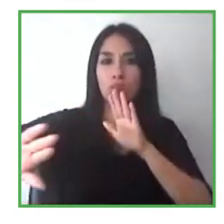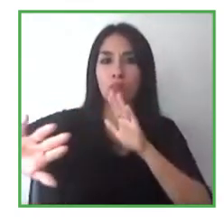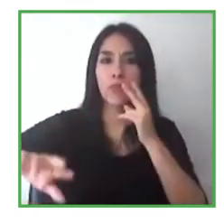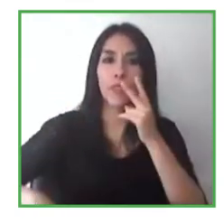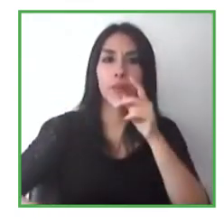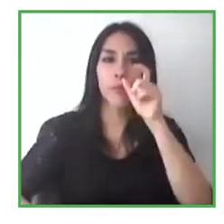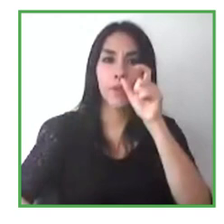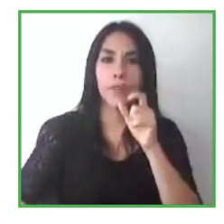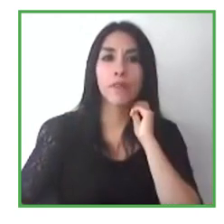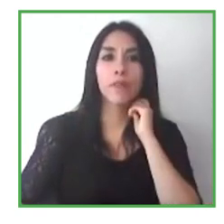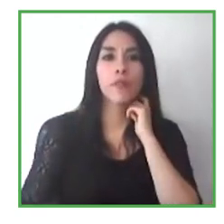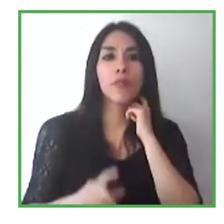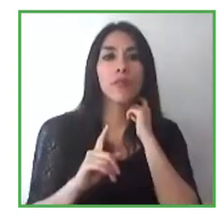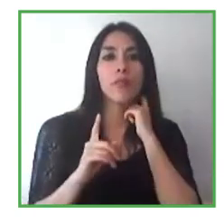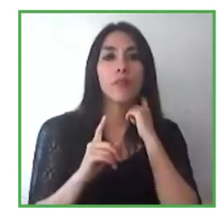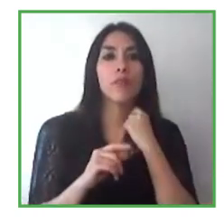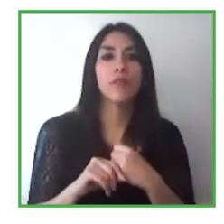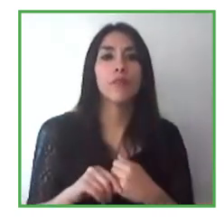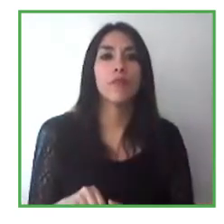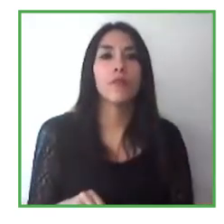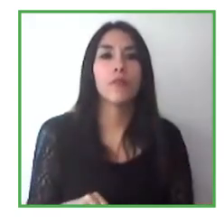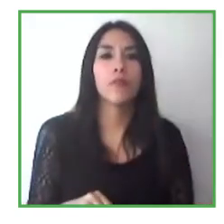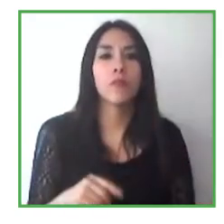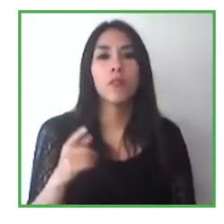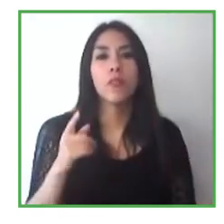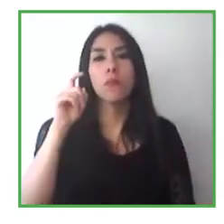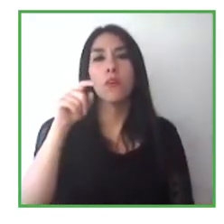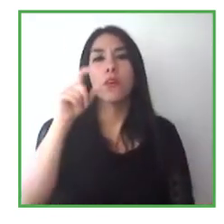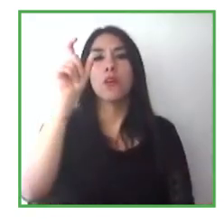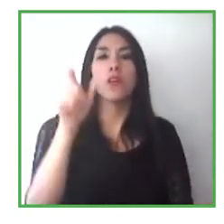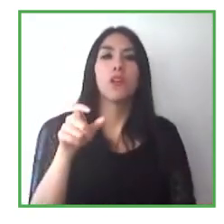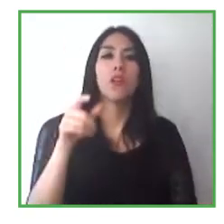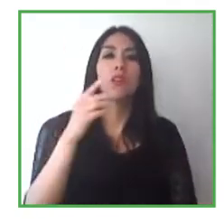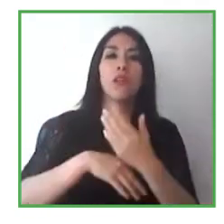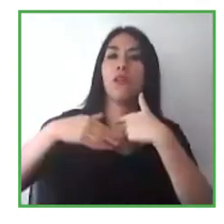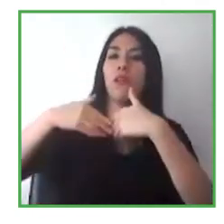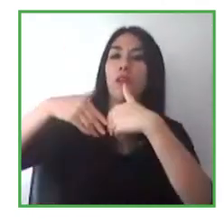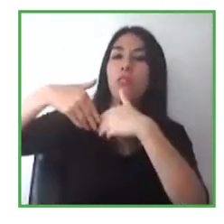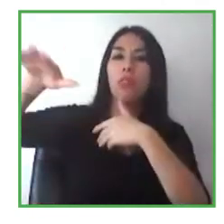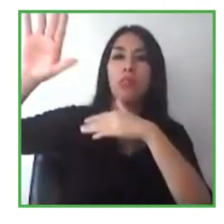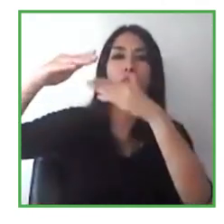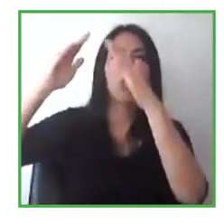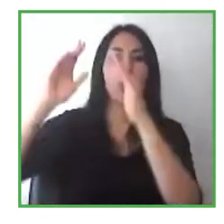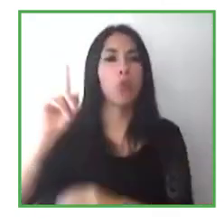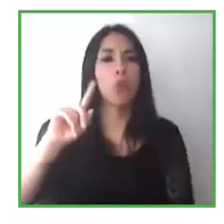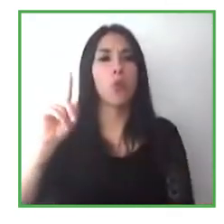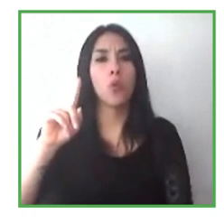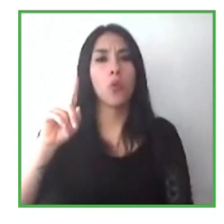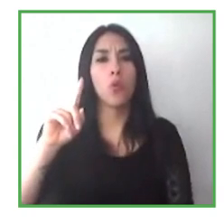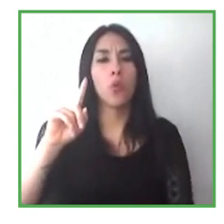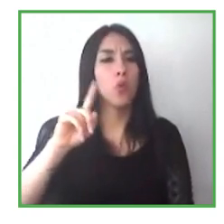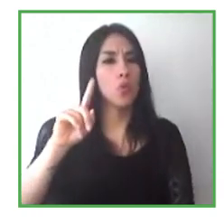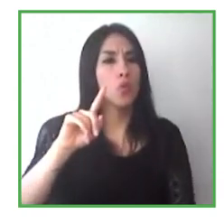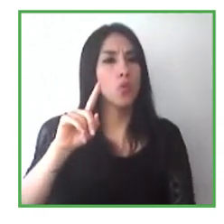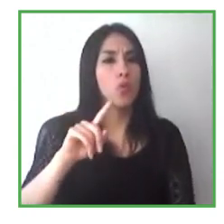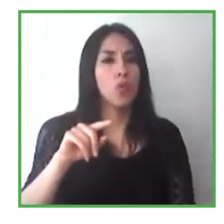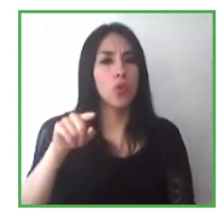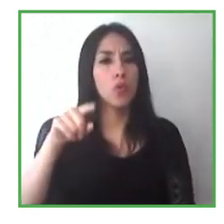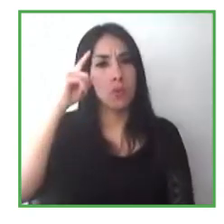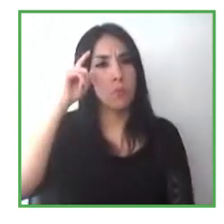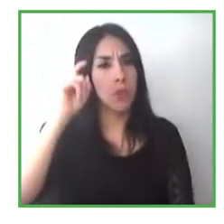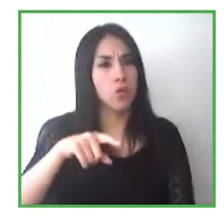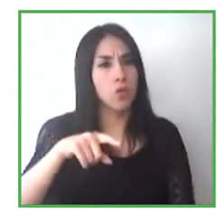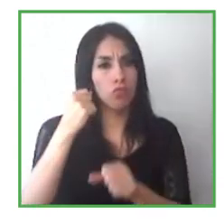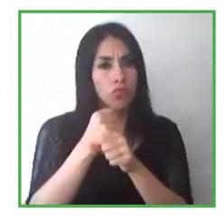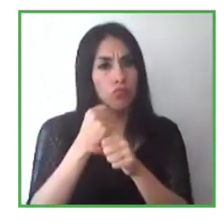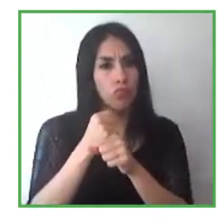will prefer to work from home. This is not true. As Jessica said, some of us. work from home and will enjoy this. Others will